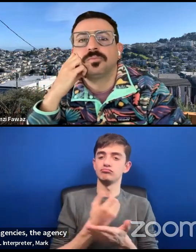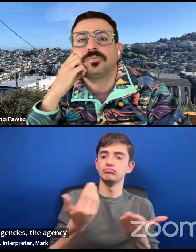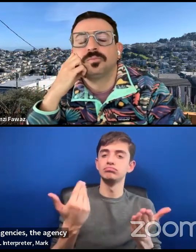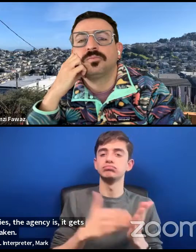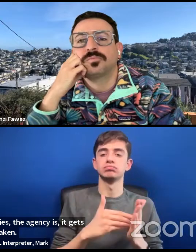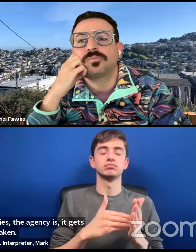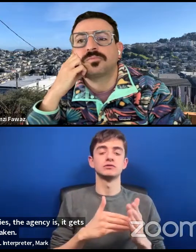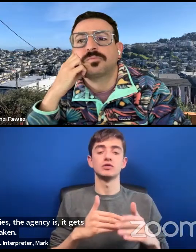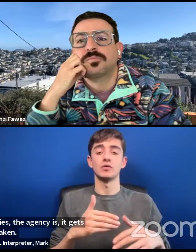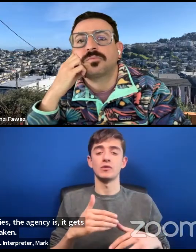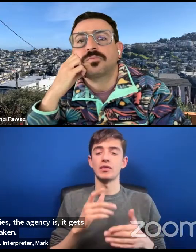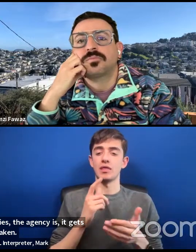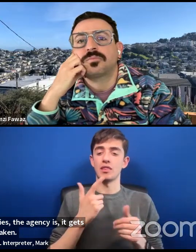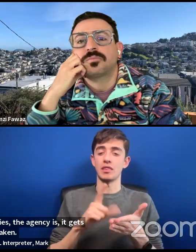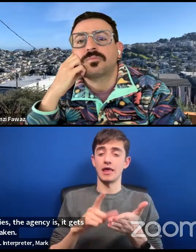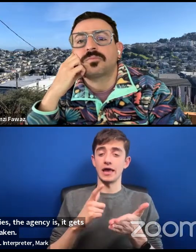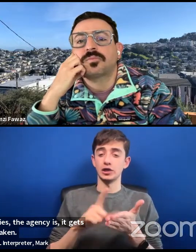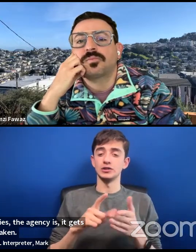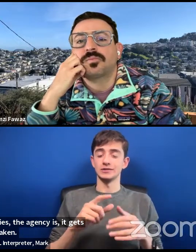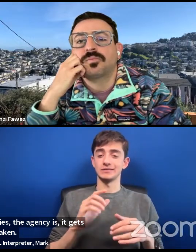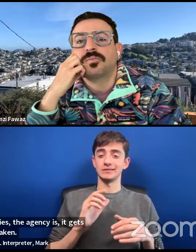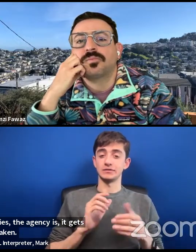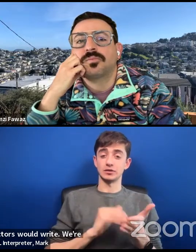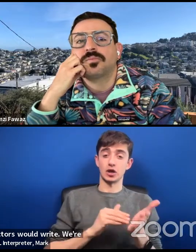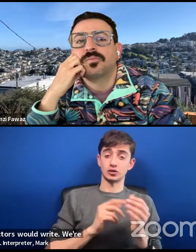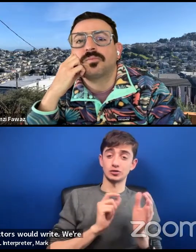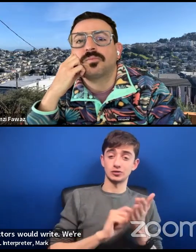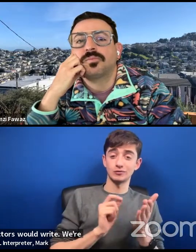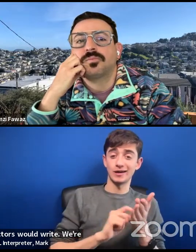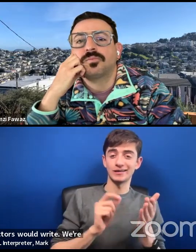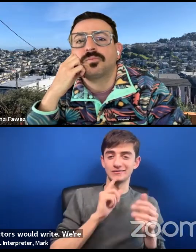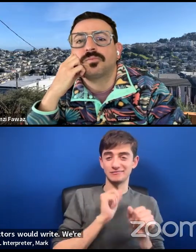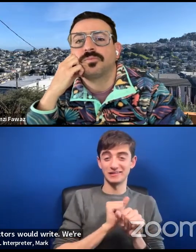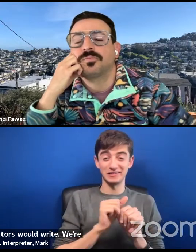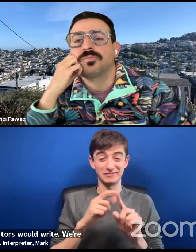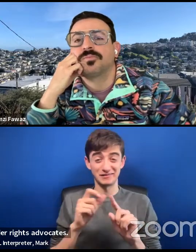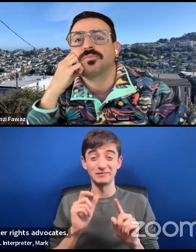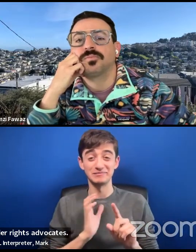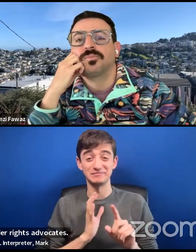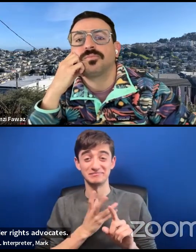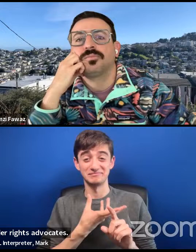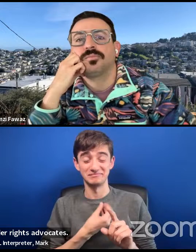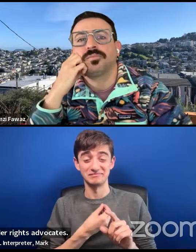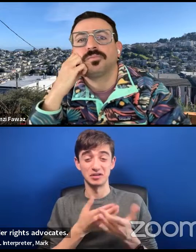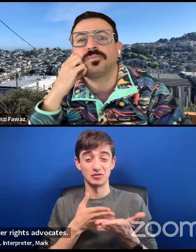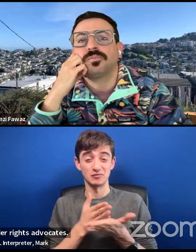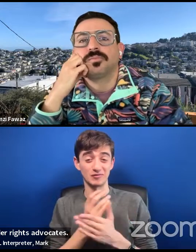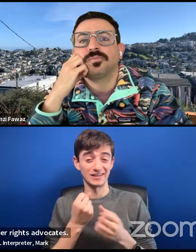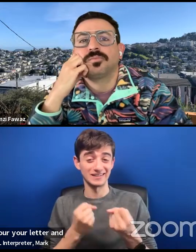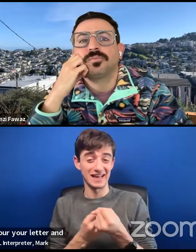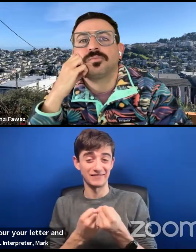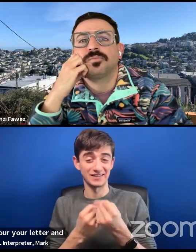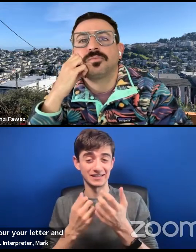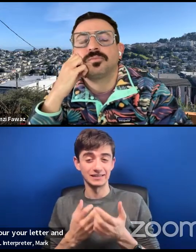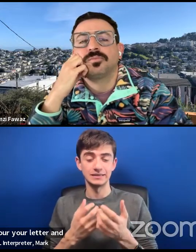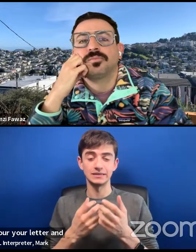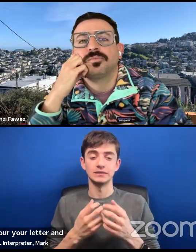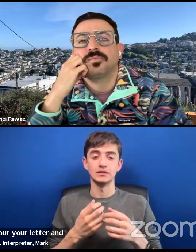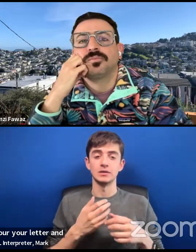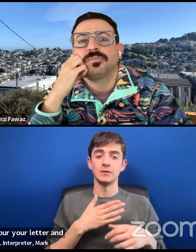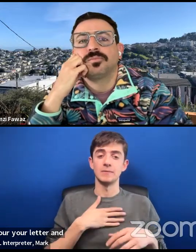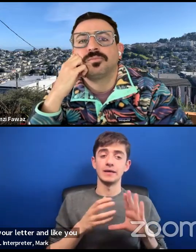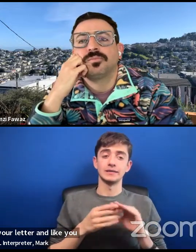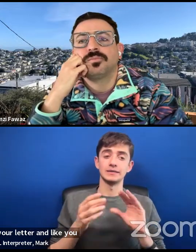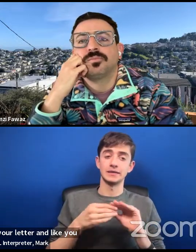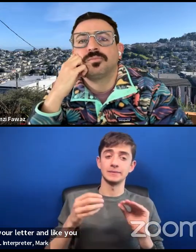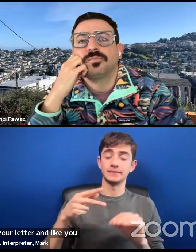were really written by transgender rights advocates. Like here's the draft of your, your letter. And like, you know, mine said, Paisley Curra